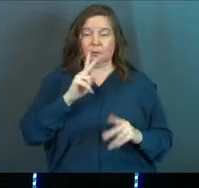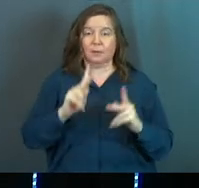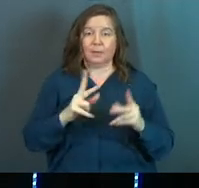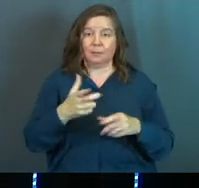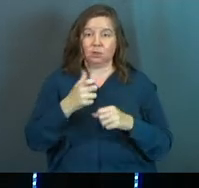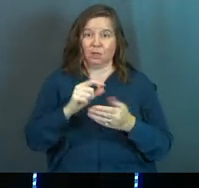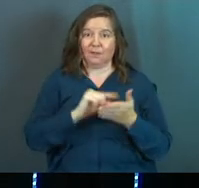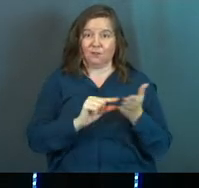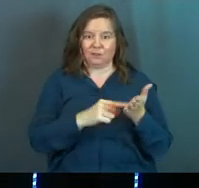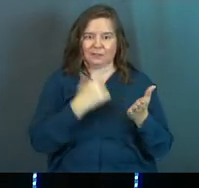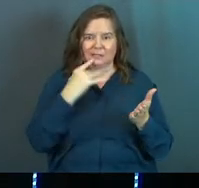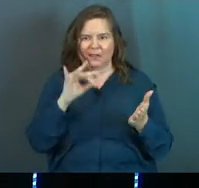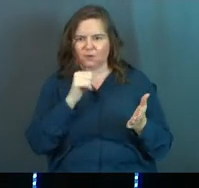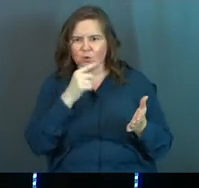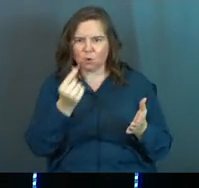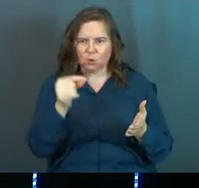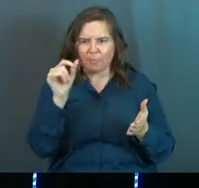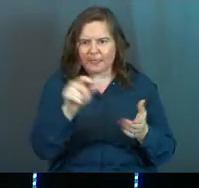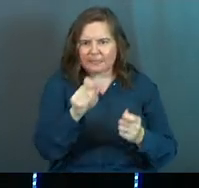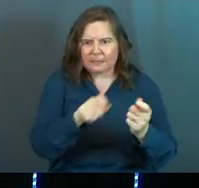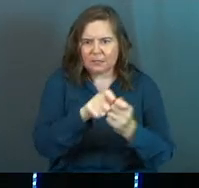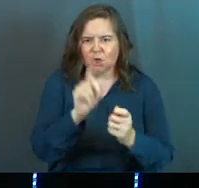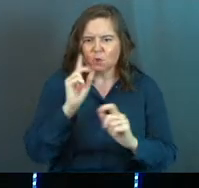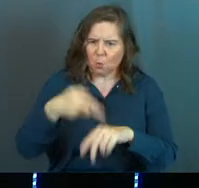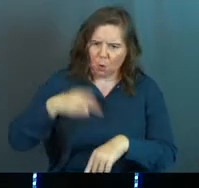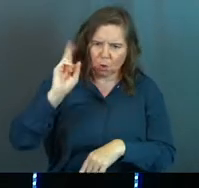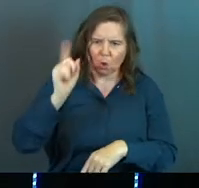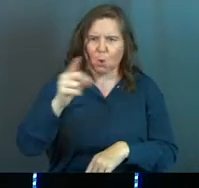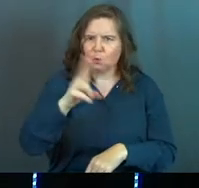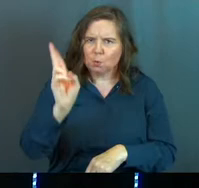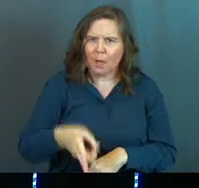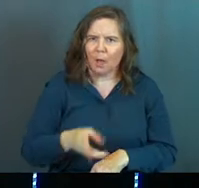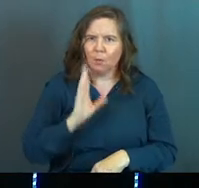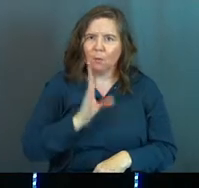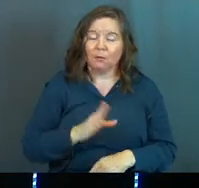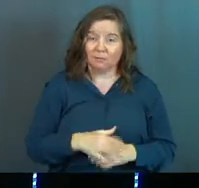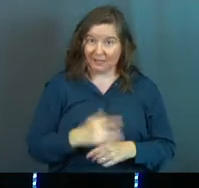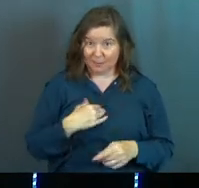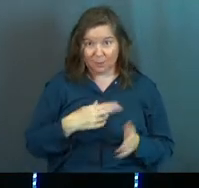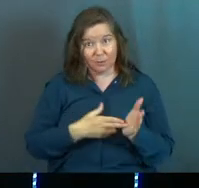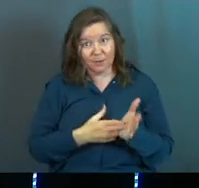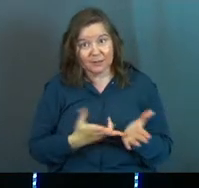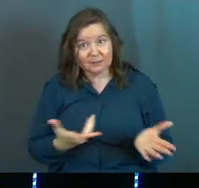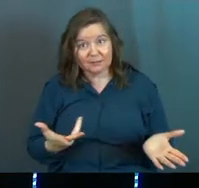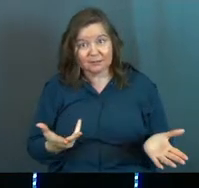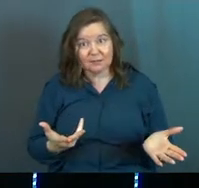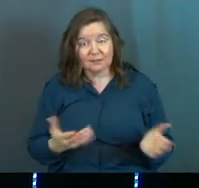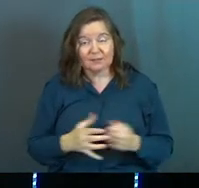People took verses and said, if you don't do this verse, you're going to hell. Can we be real?